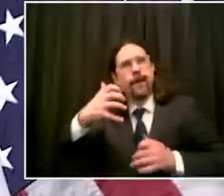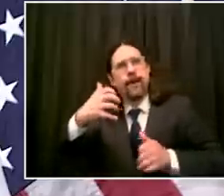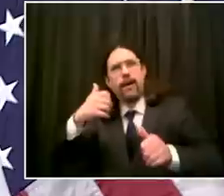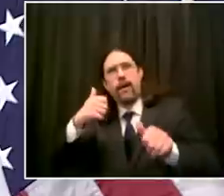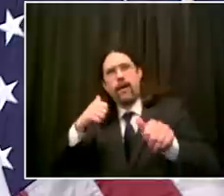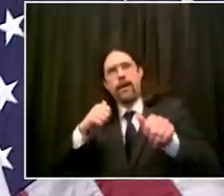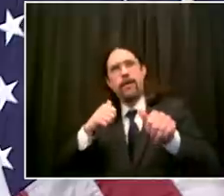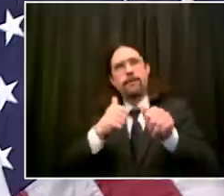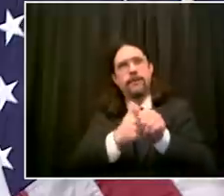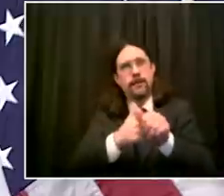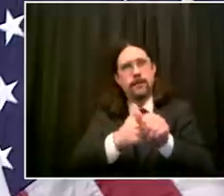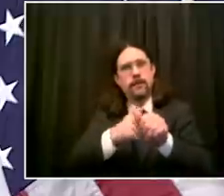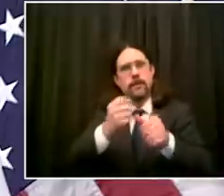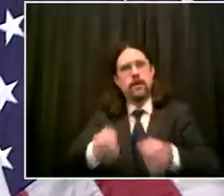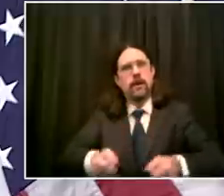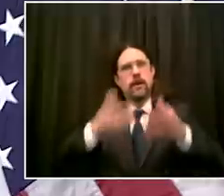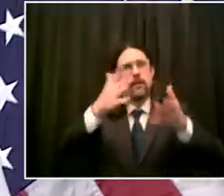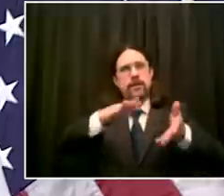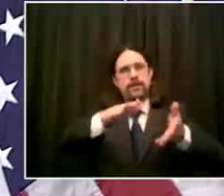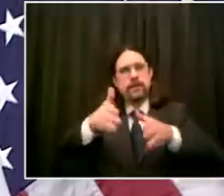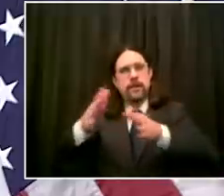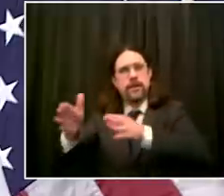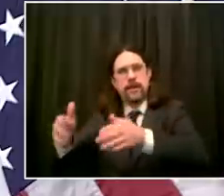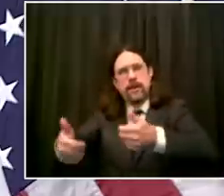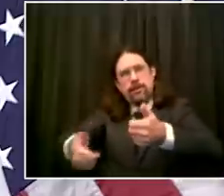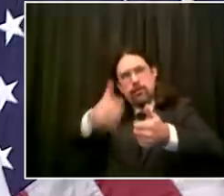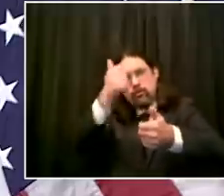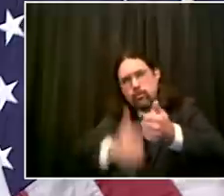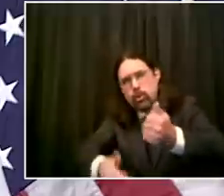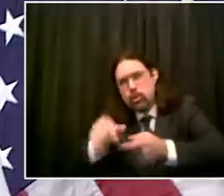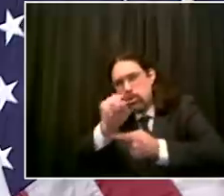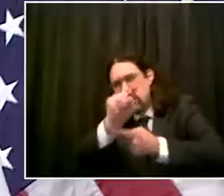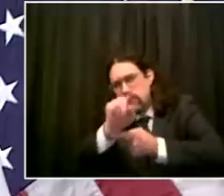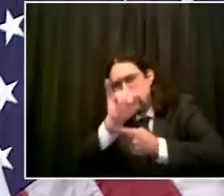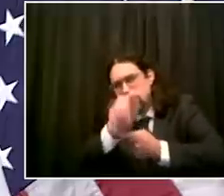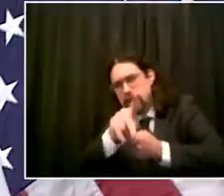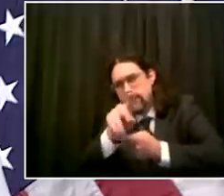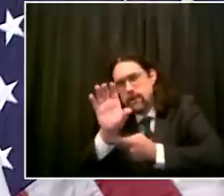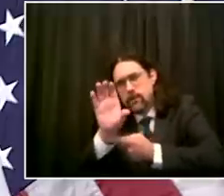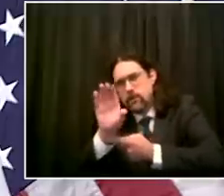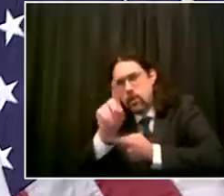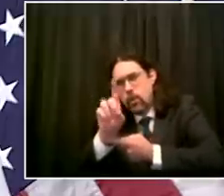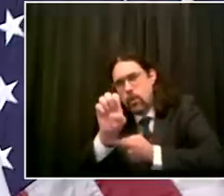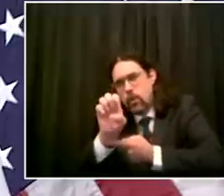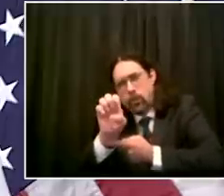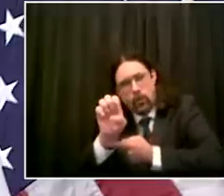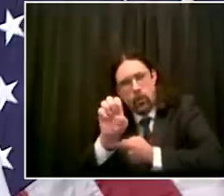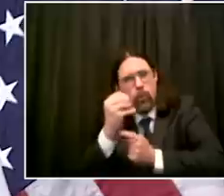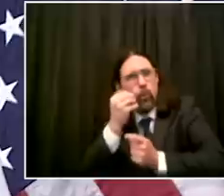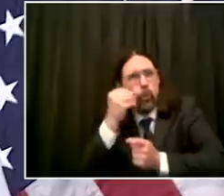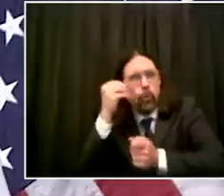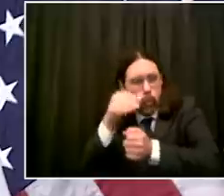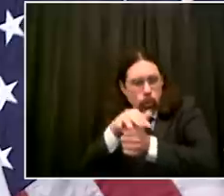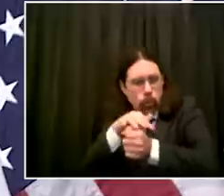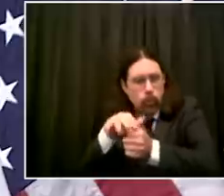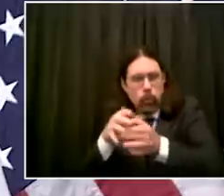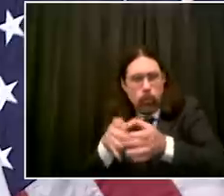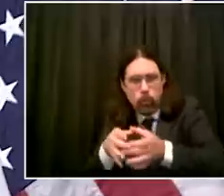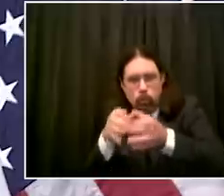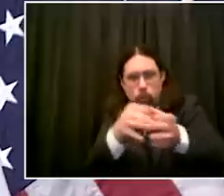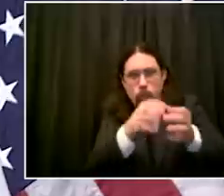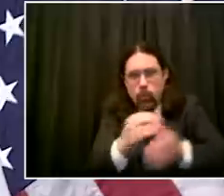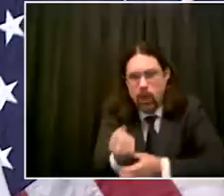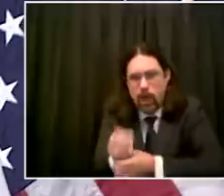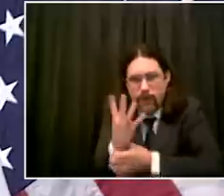that is coming out very soon we'll get to the exact day but definitely coming out soon and again we we do the daily lineup